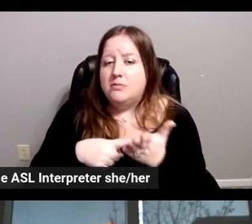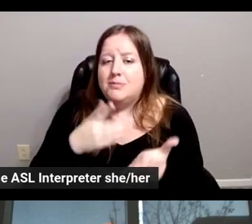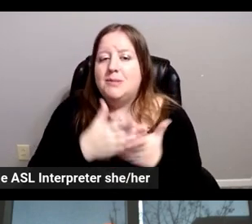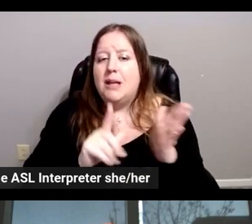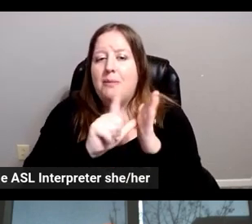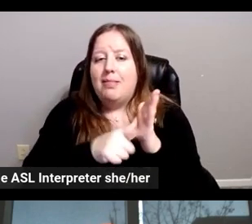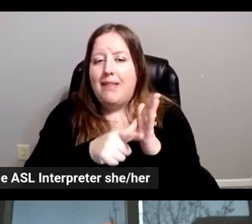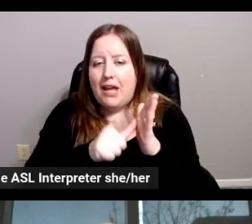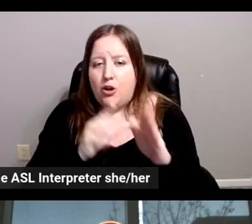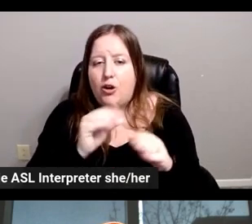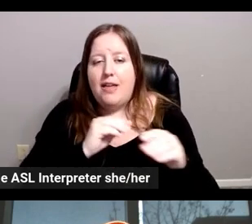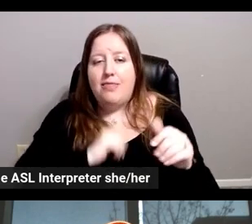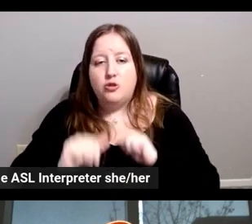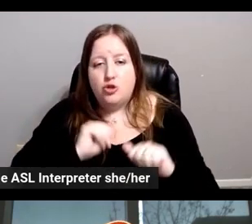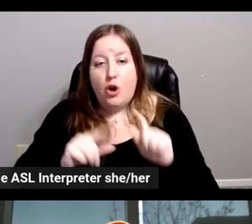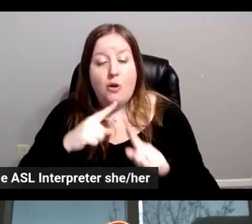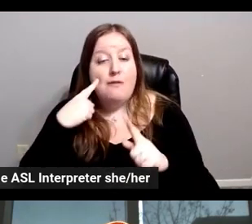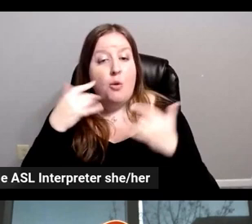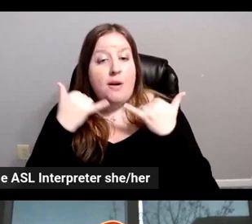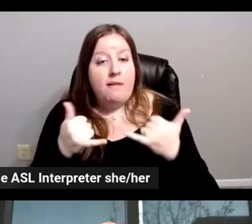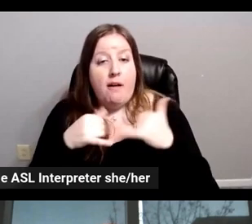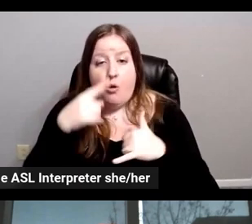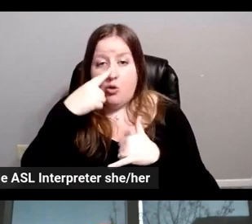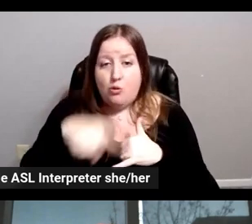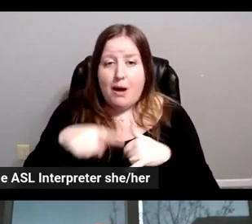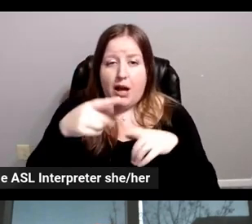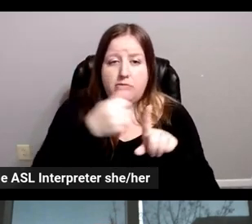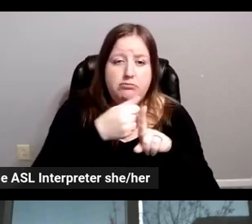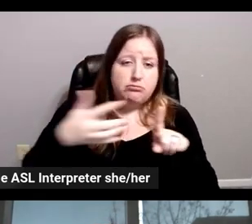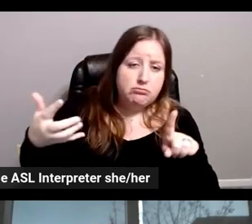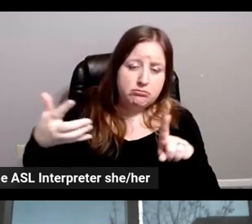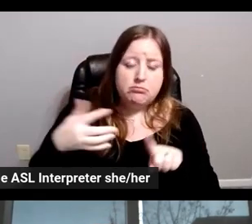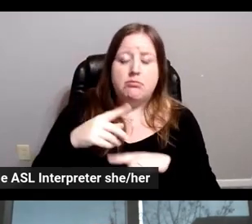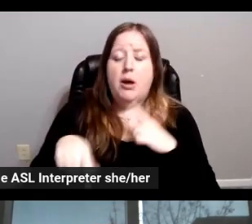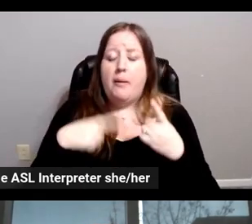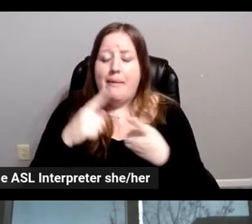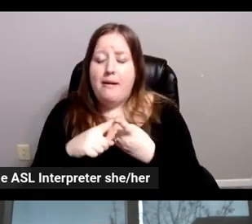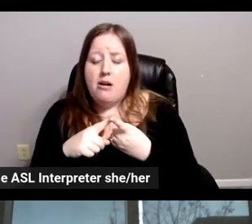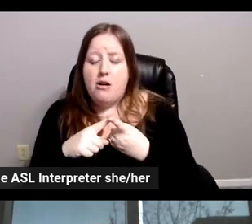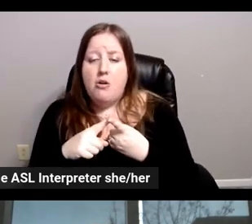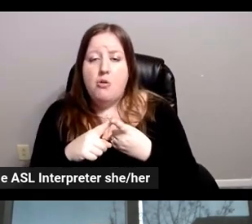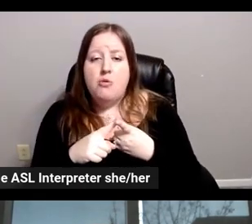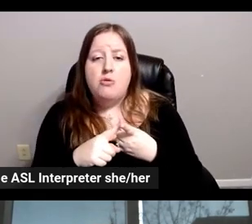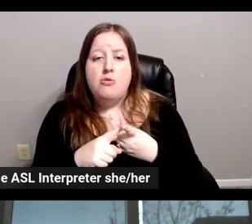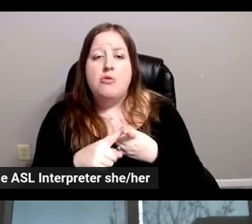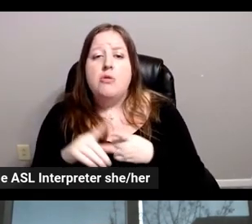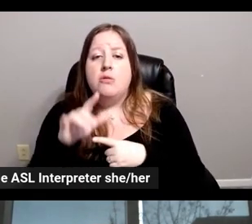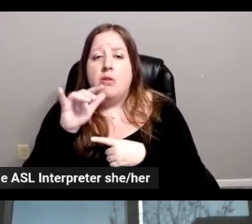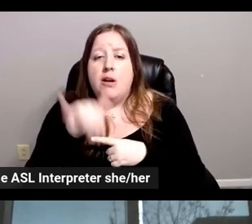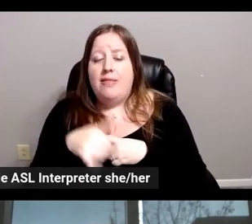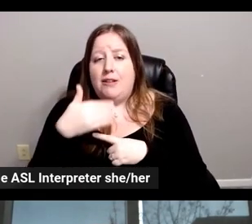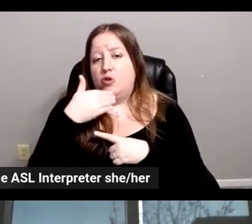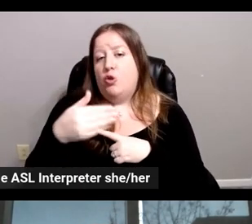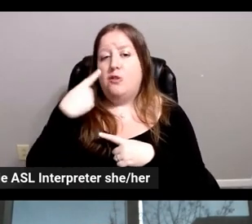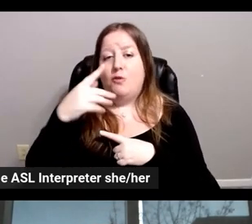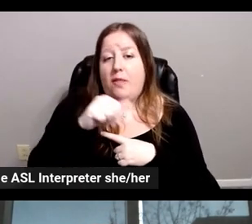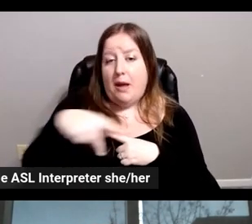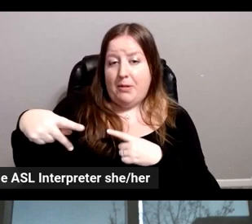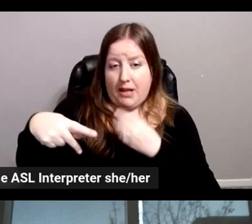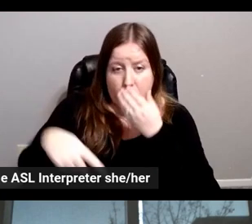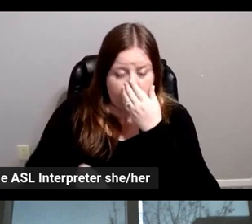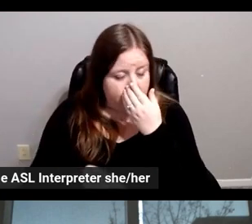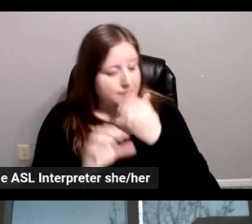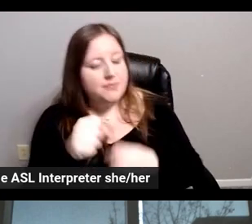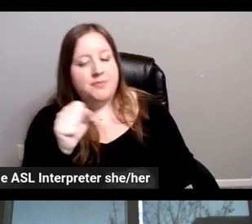on in the show. But for now, can you briefly add some color about how those are well-suited to the application? Yeah,